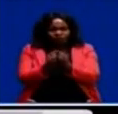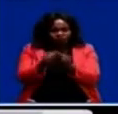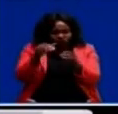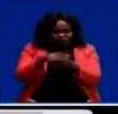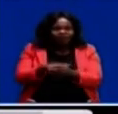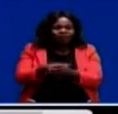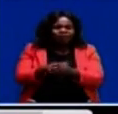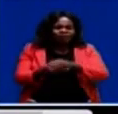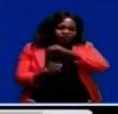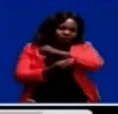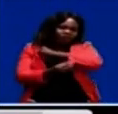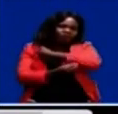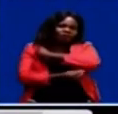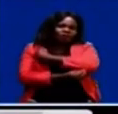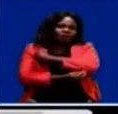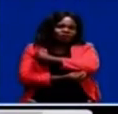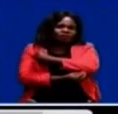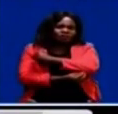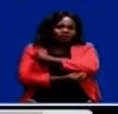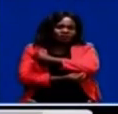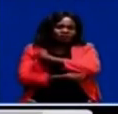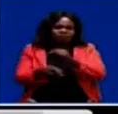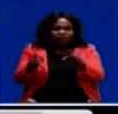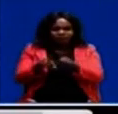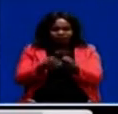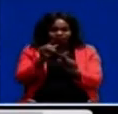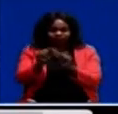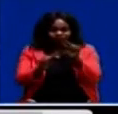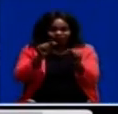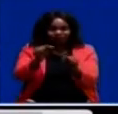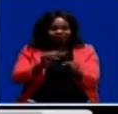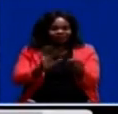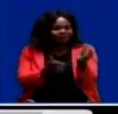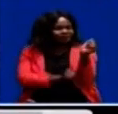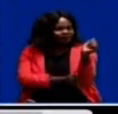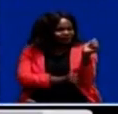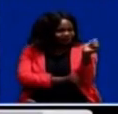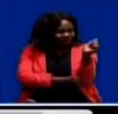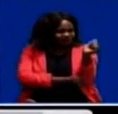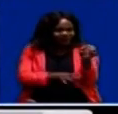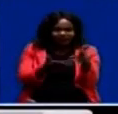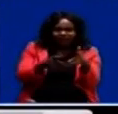Fields. And seeds of maize, beans,